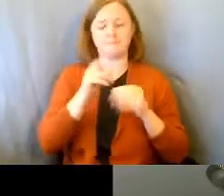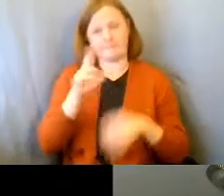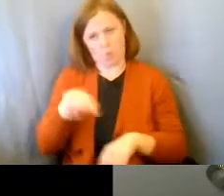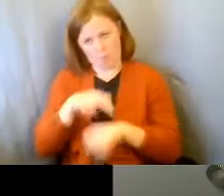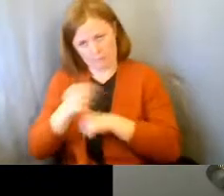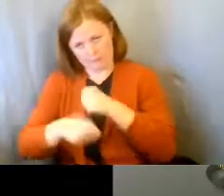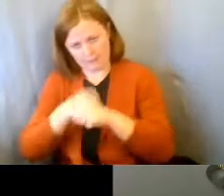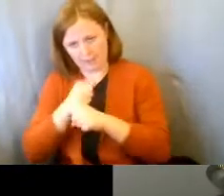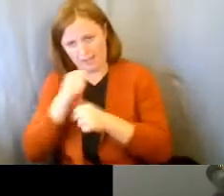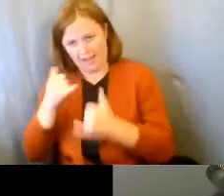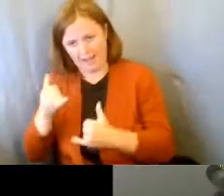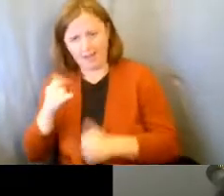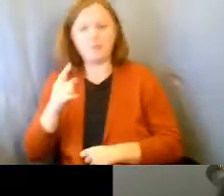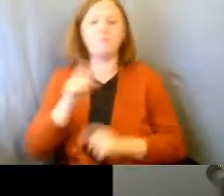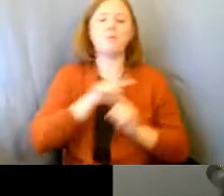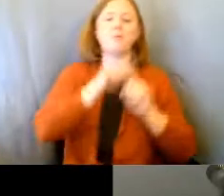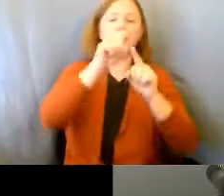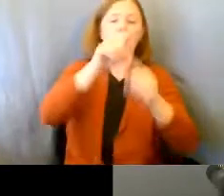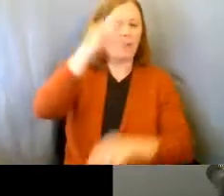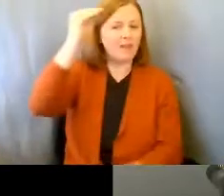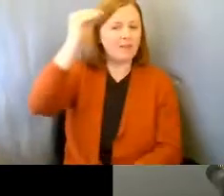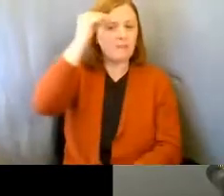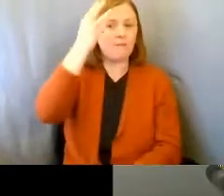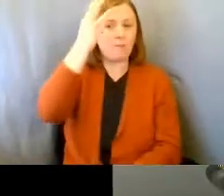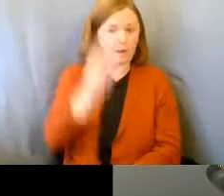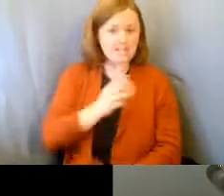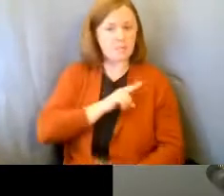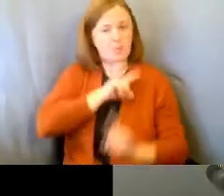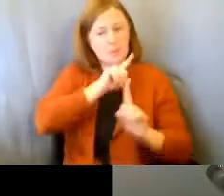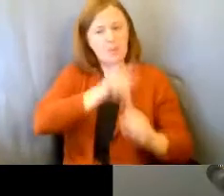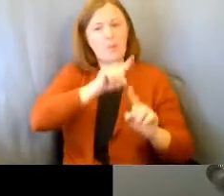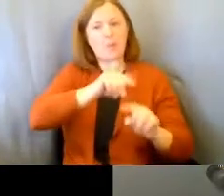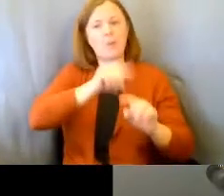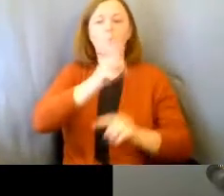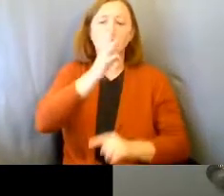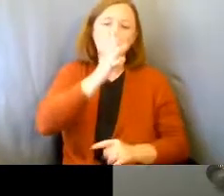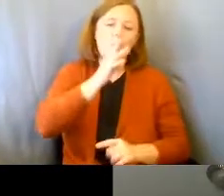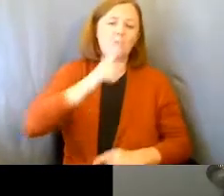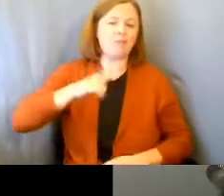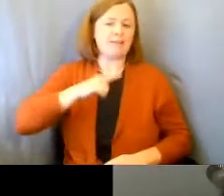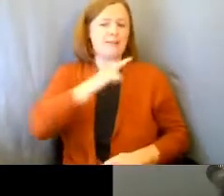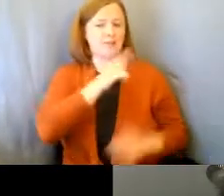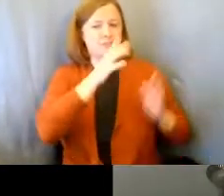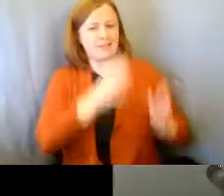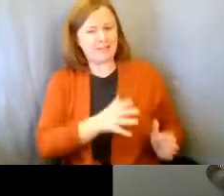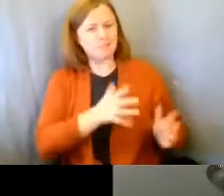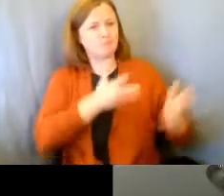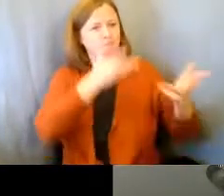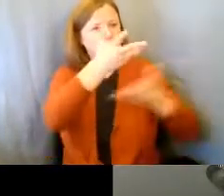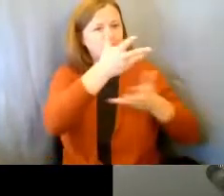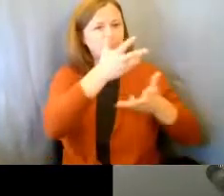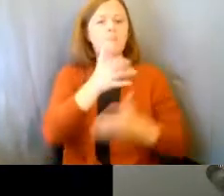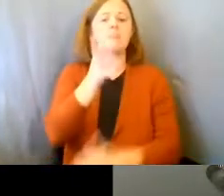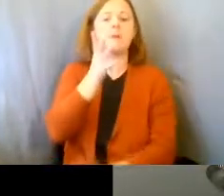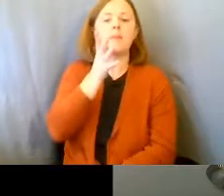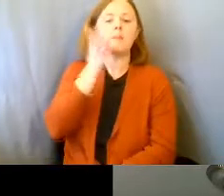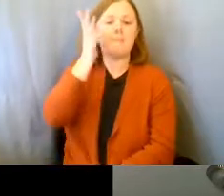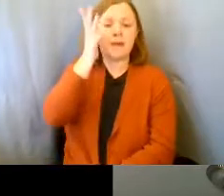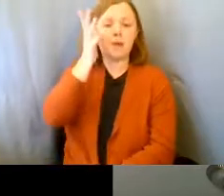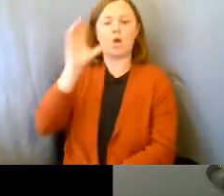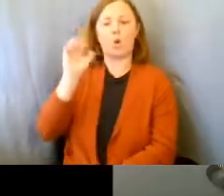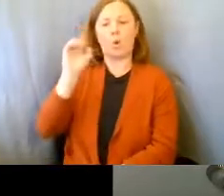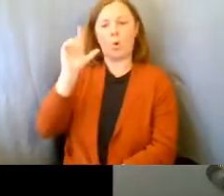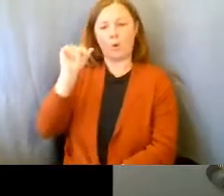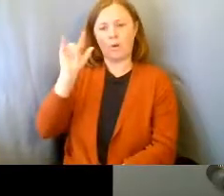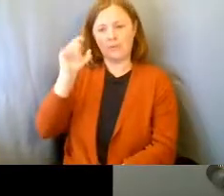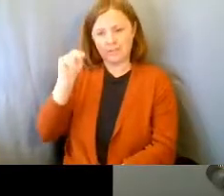We go to Olympia every Wednesday and we talk to our legislators, the Parent Coalition does, about